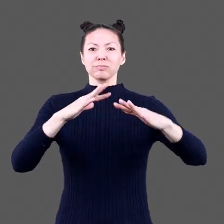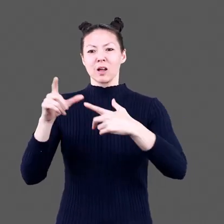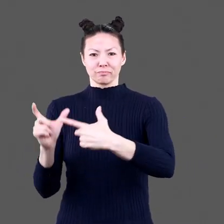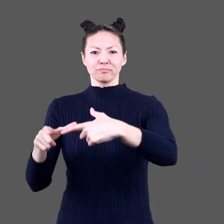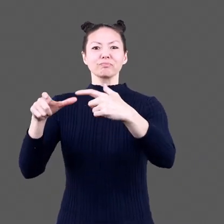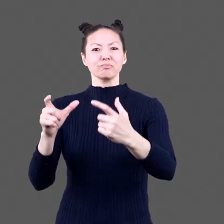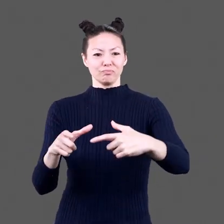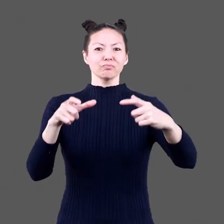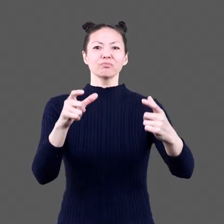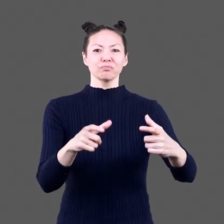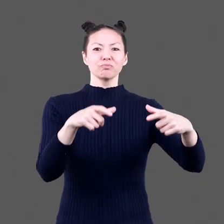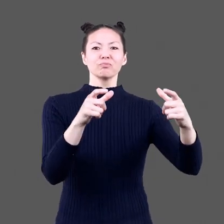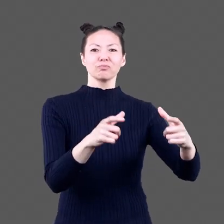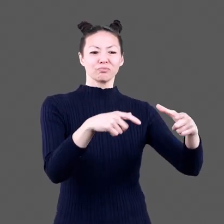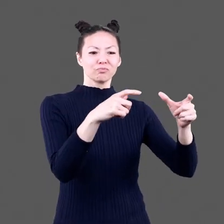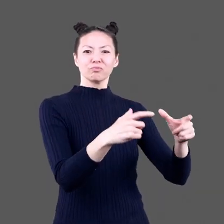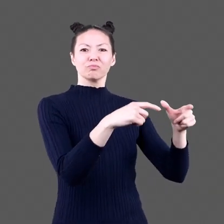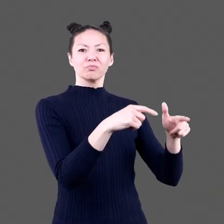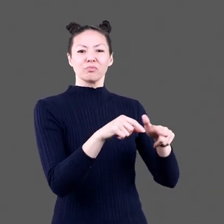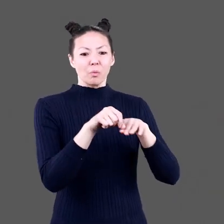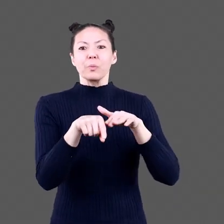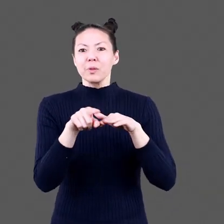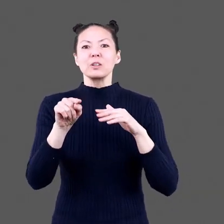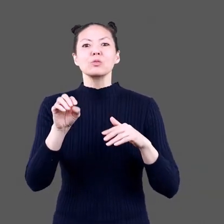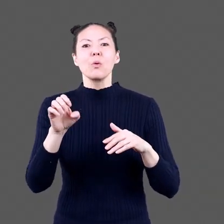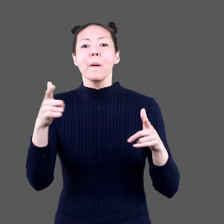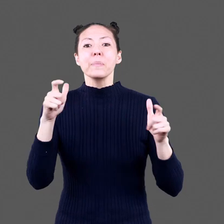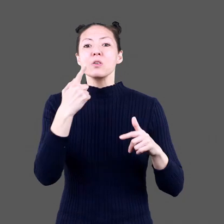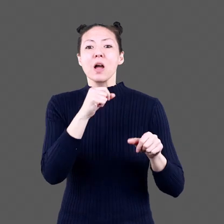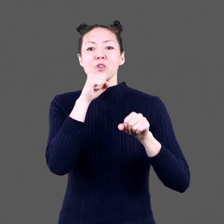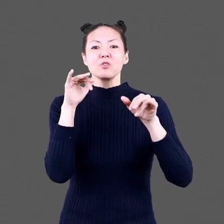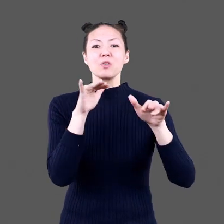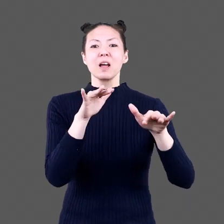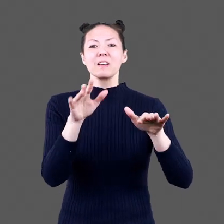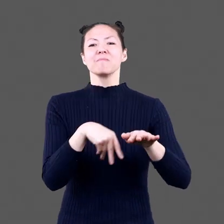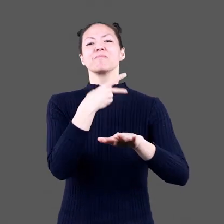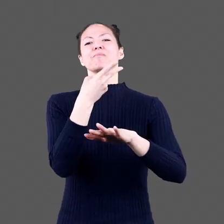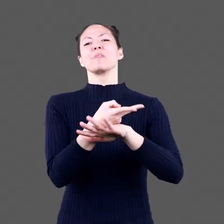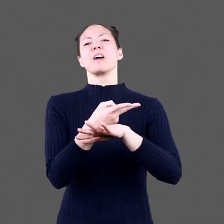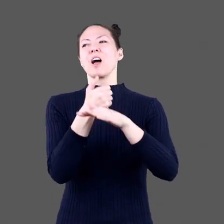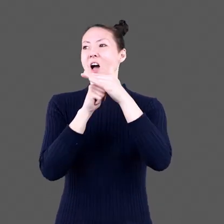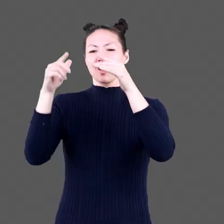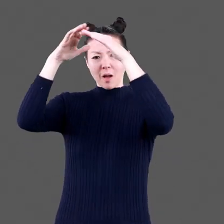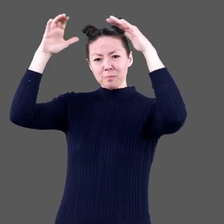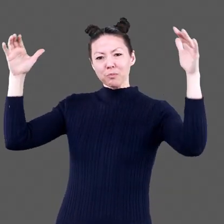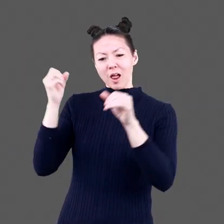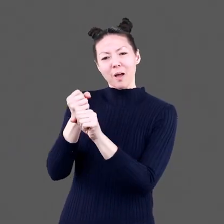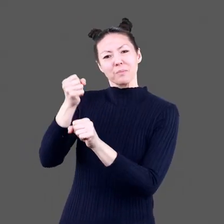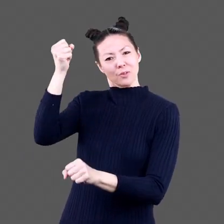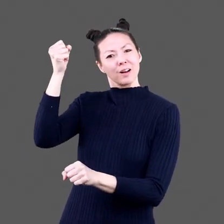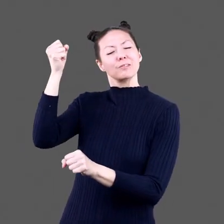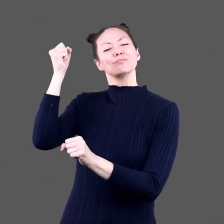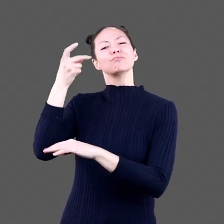orange dragon wears floaties on its arm And dips its toe in A red dragon lies on its back under an